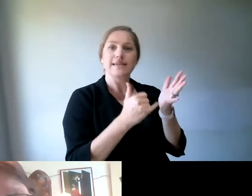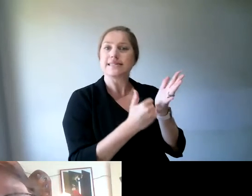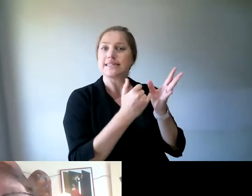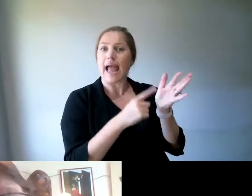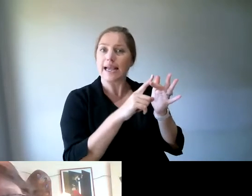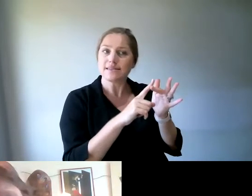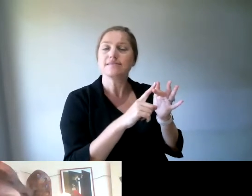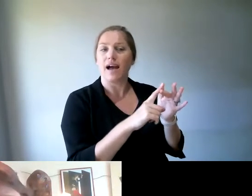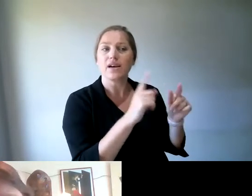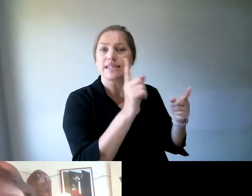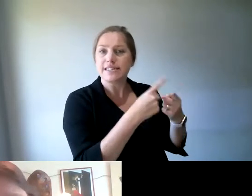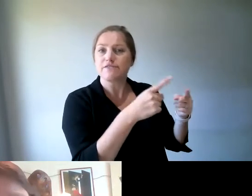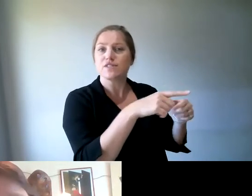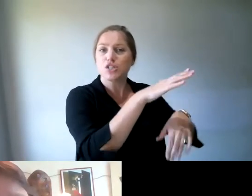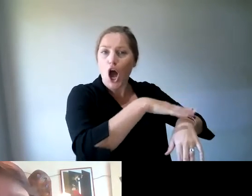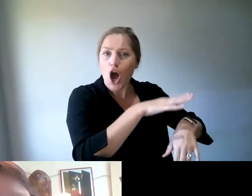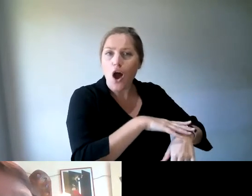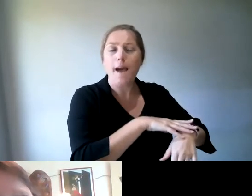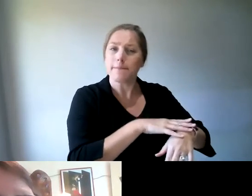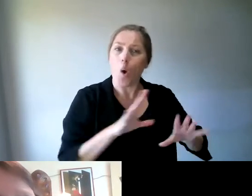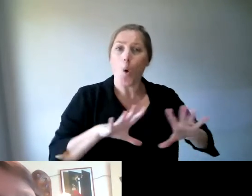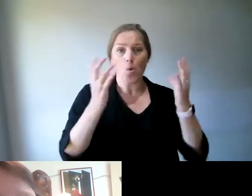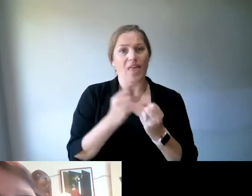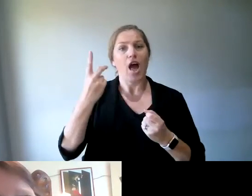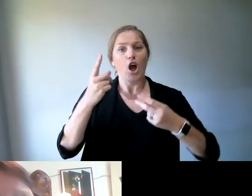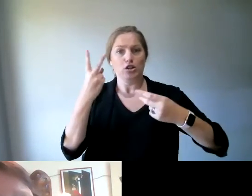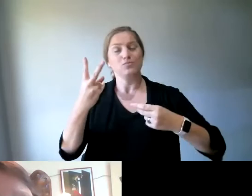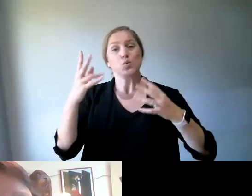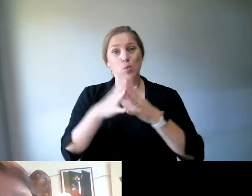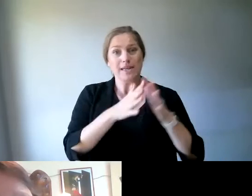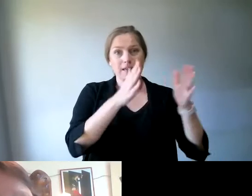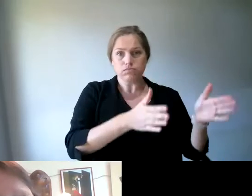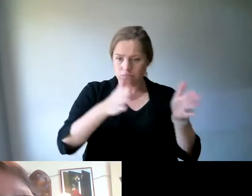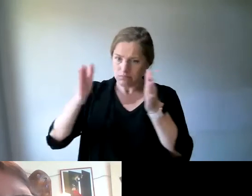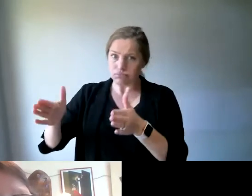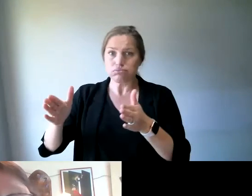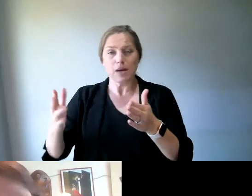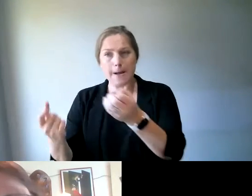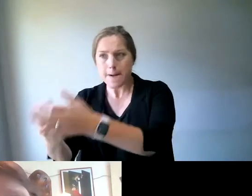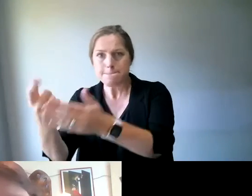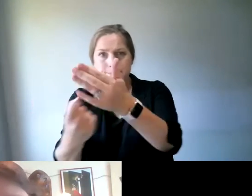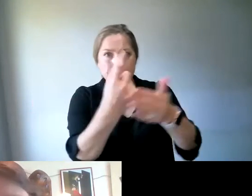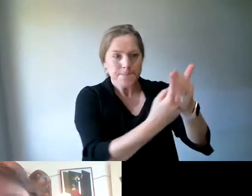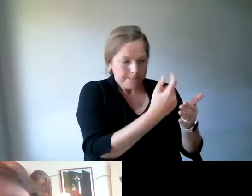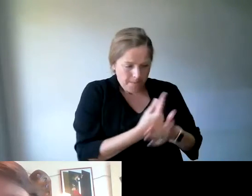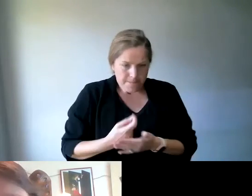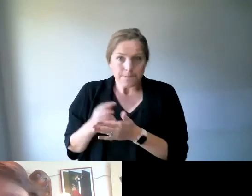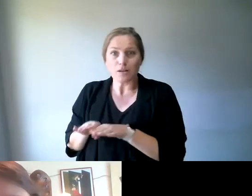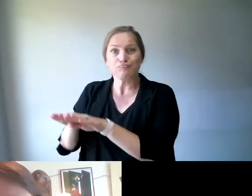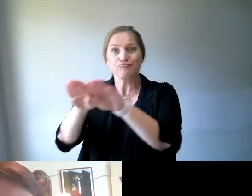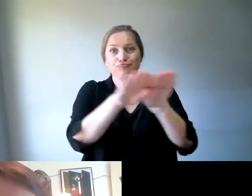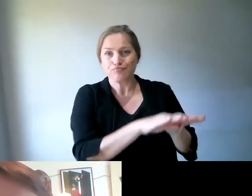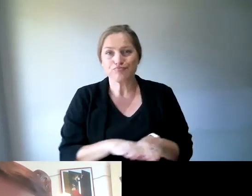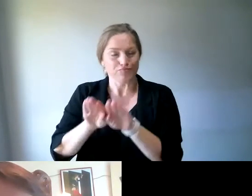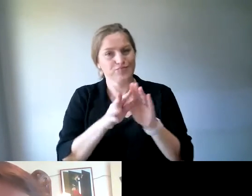weeks. So we got together and we organised it. So it just put that power behind